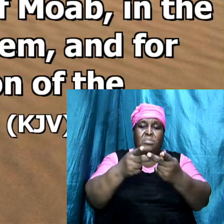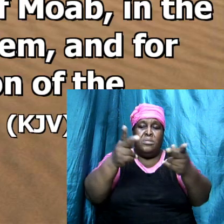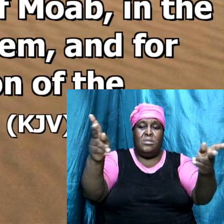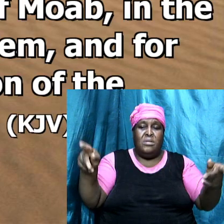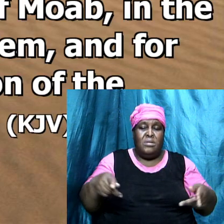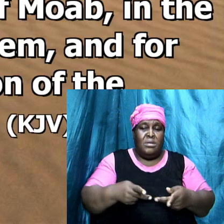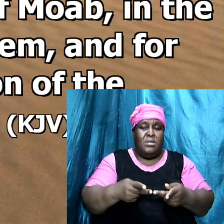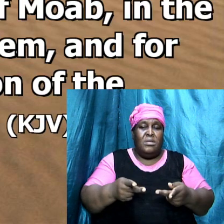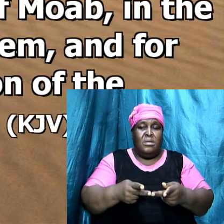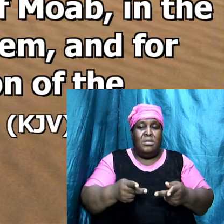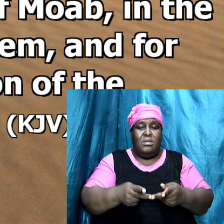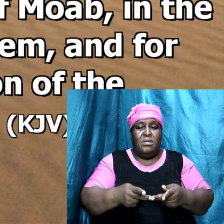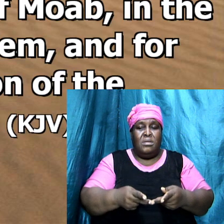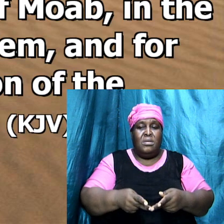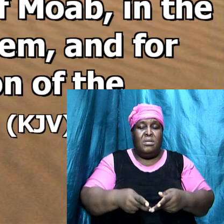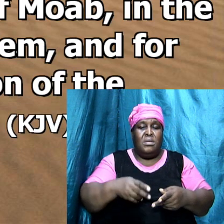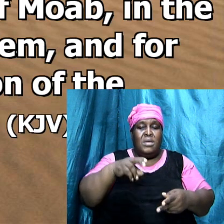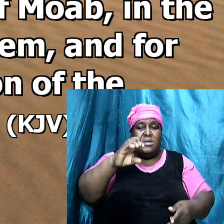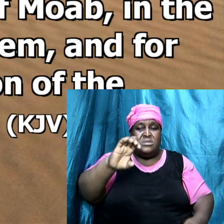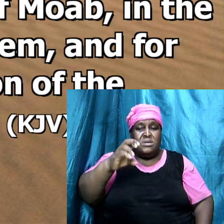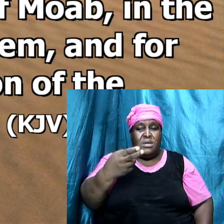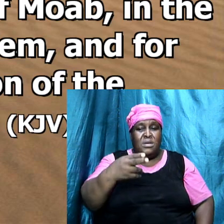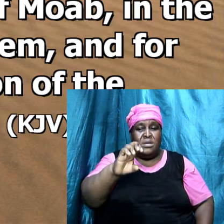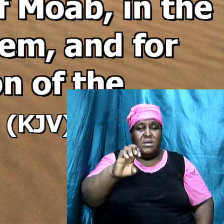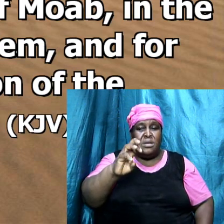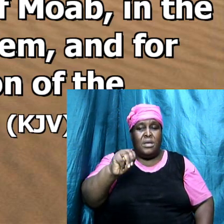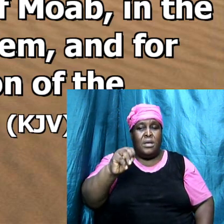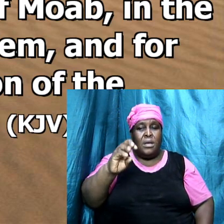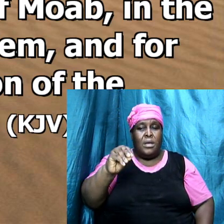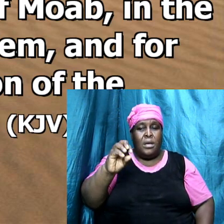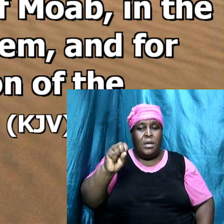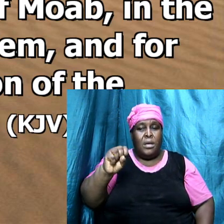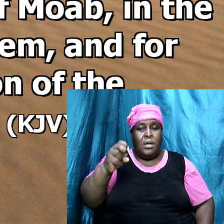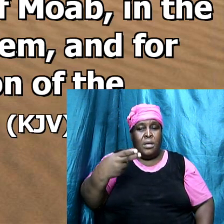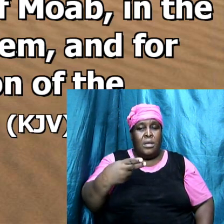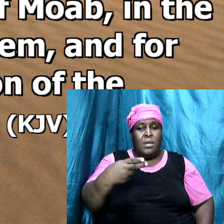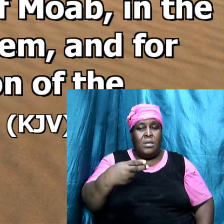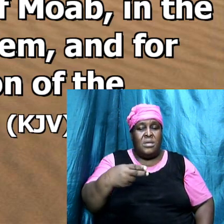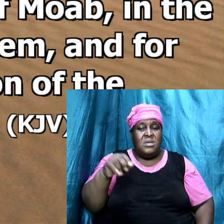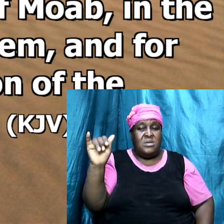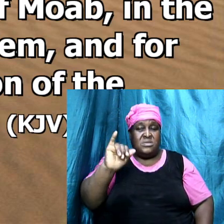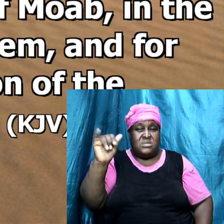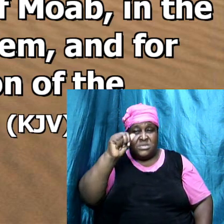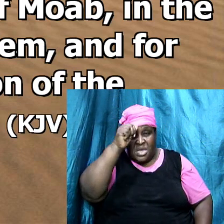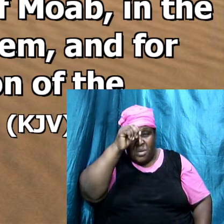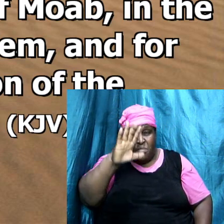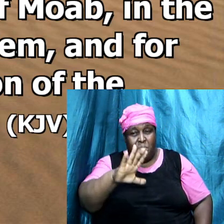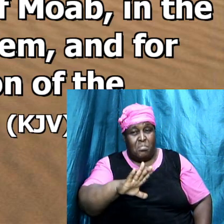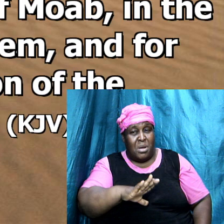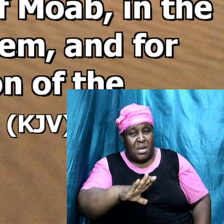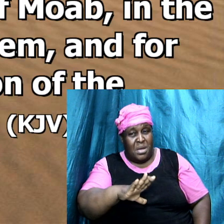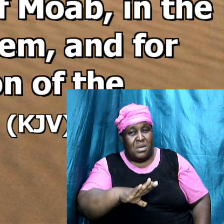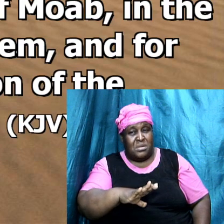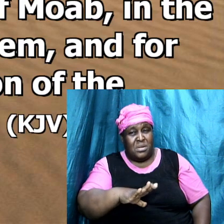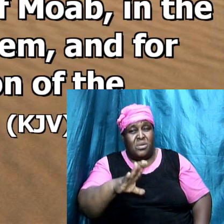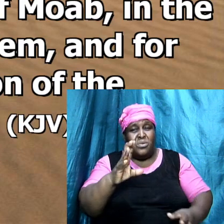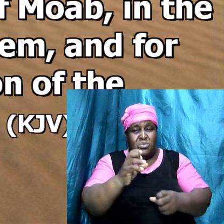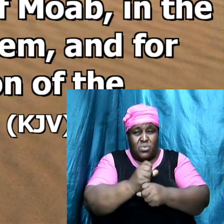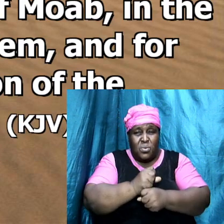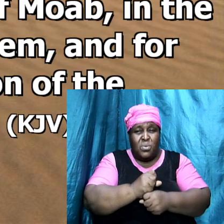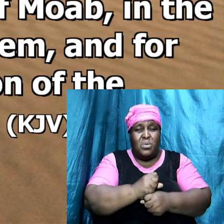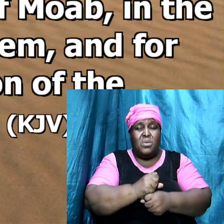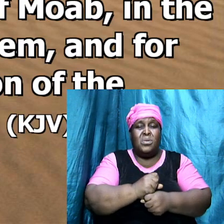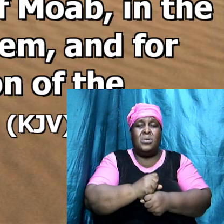for Timosh. Look here, this is the same man, you know, that when now, he took over